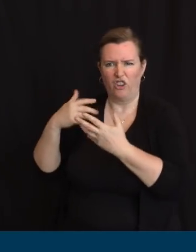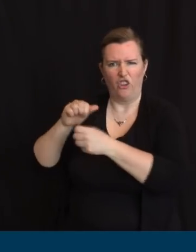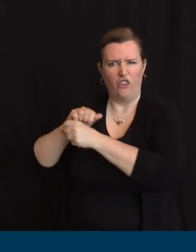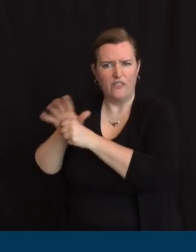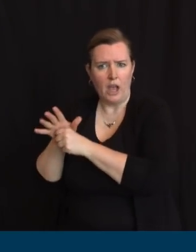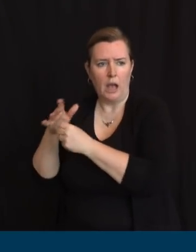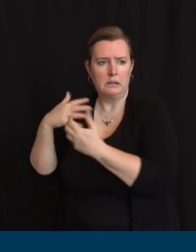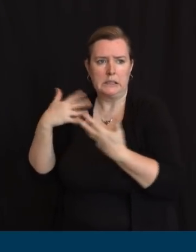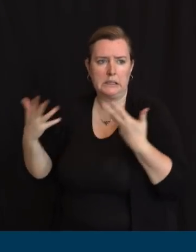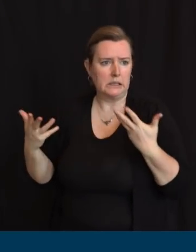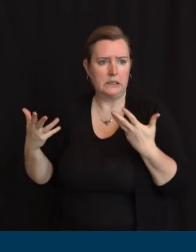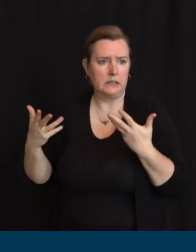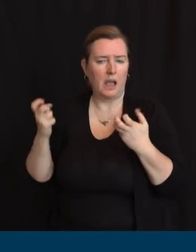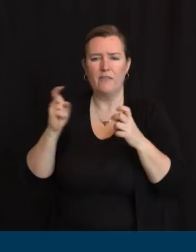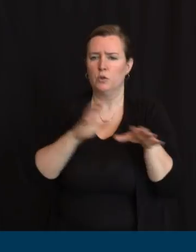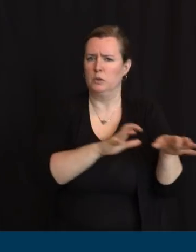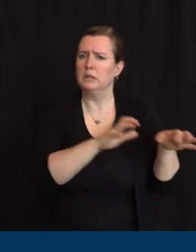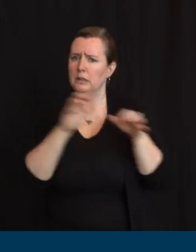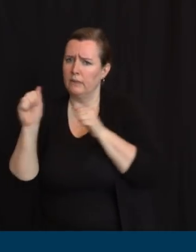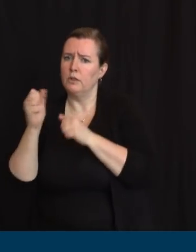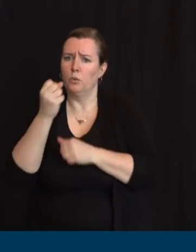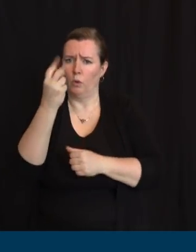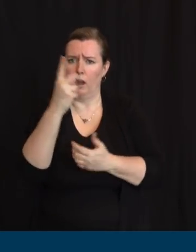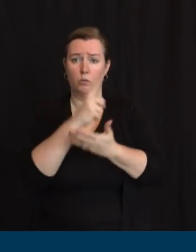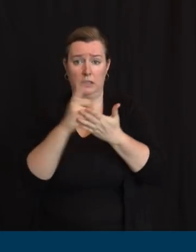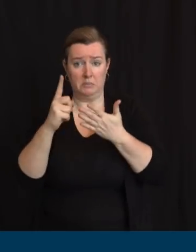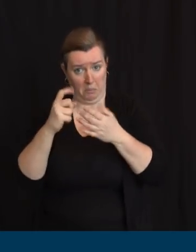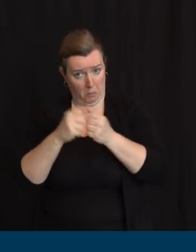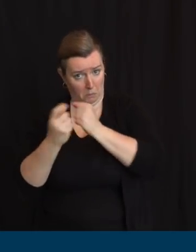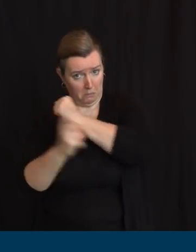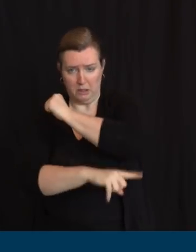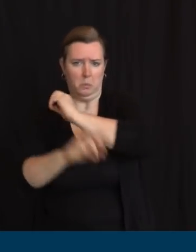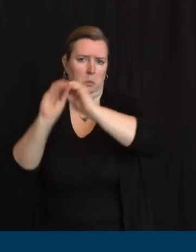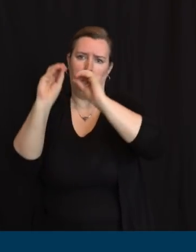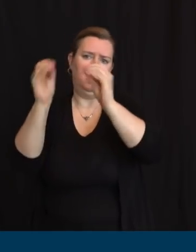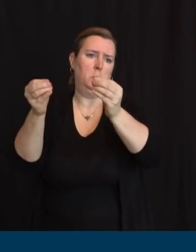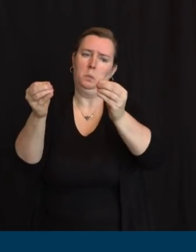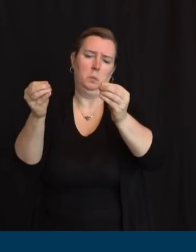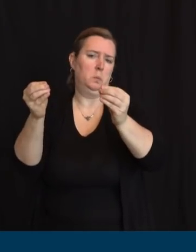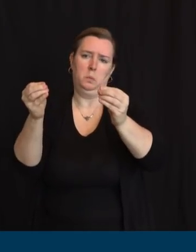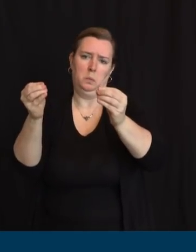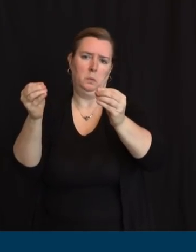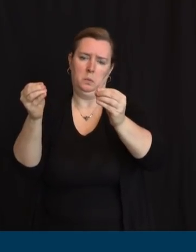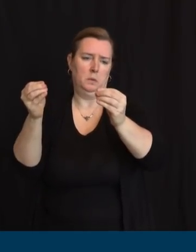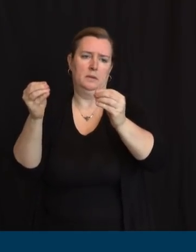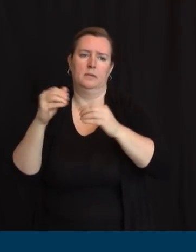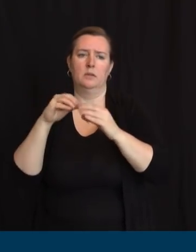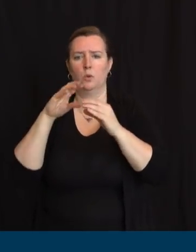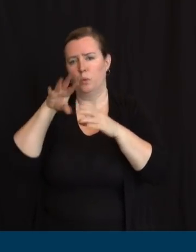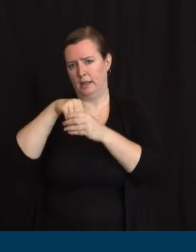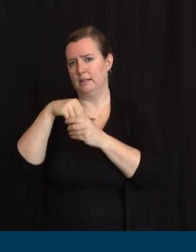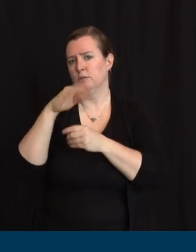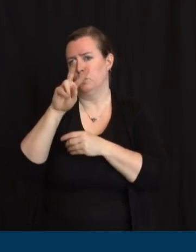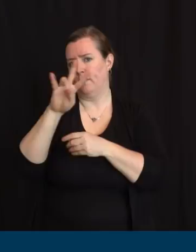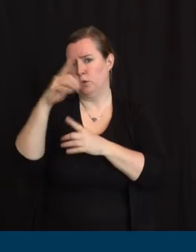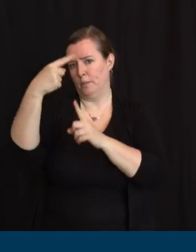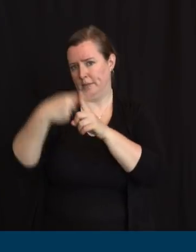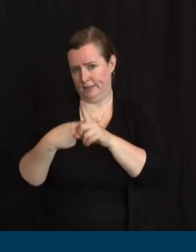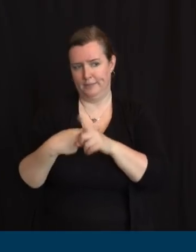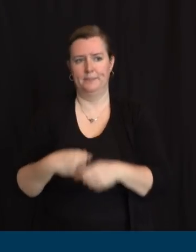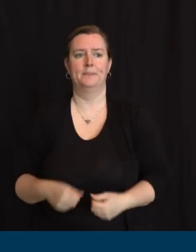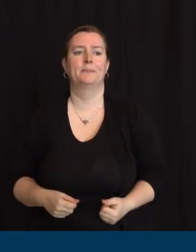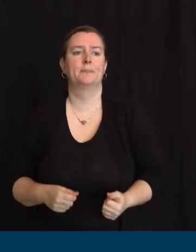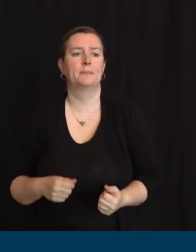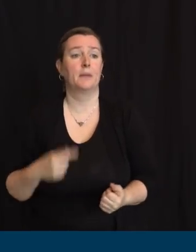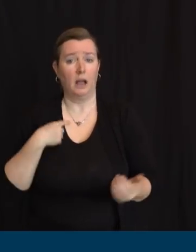President. And as I announced yesterday, I'll be signing the bill extending the tax filing deadline for income and corporate taxes